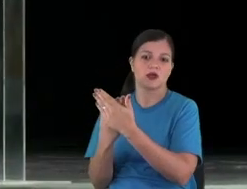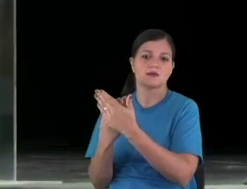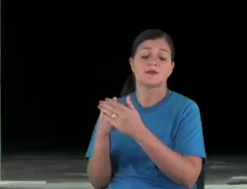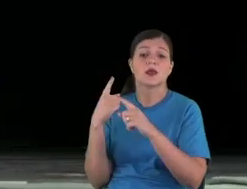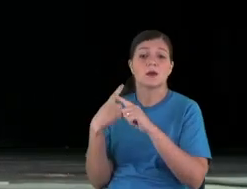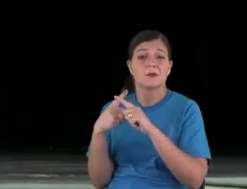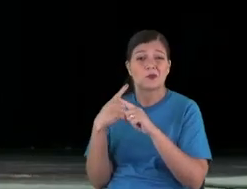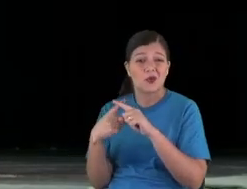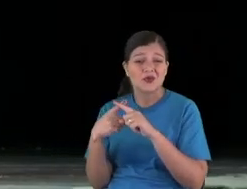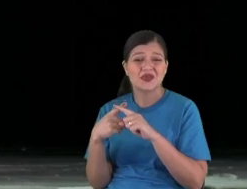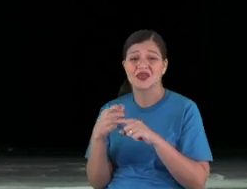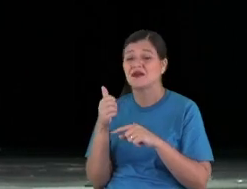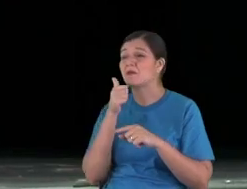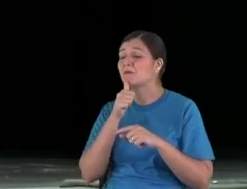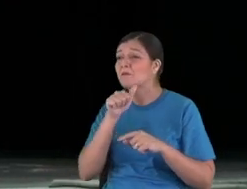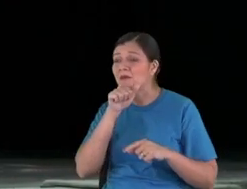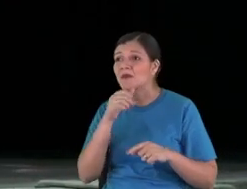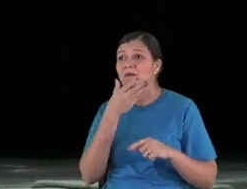parents.